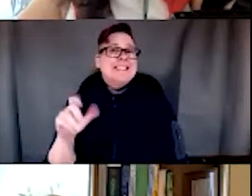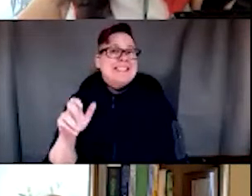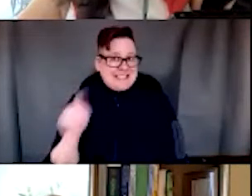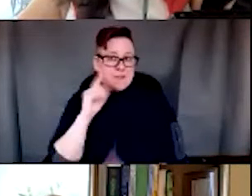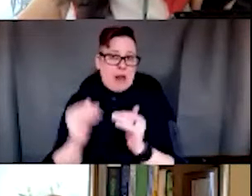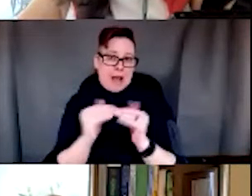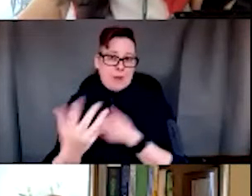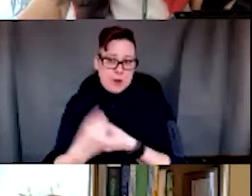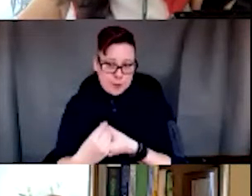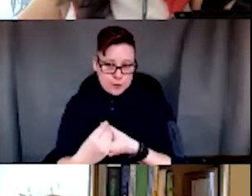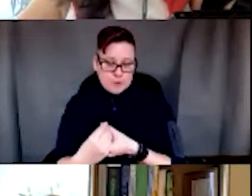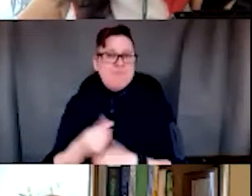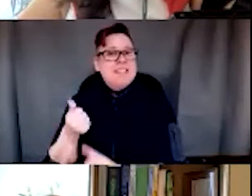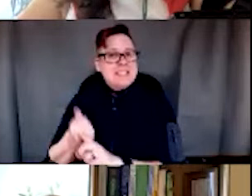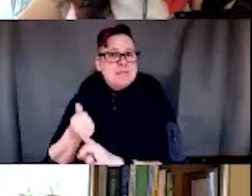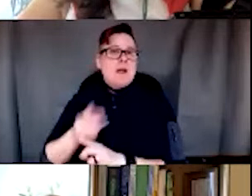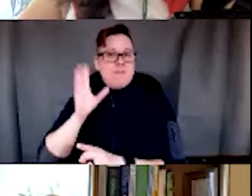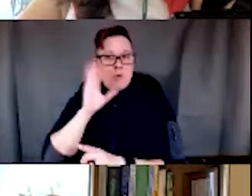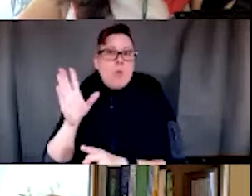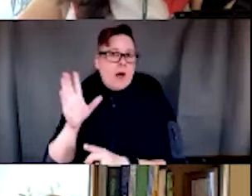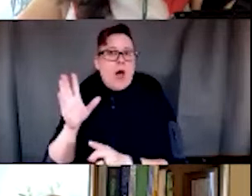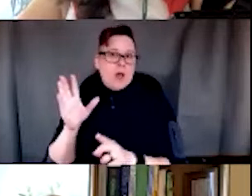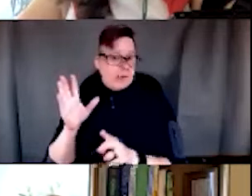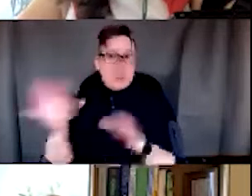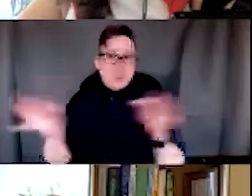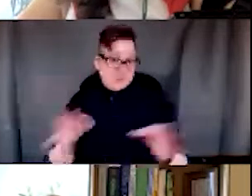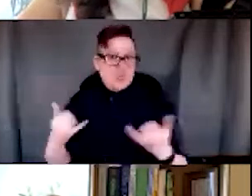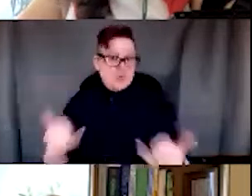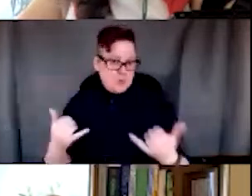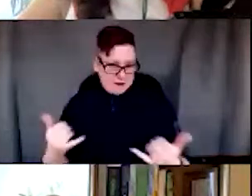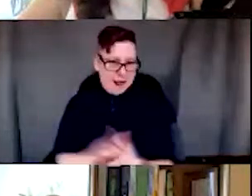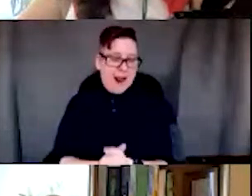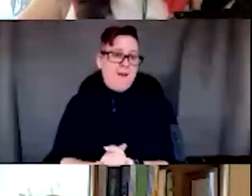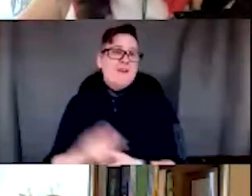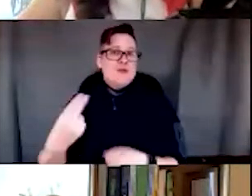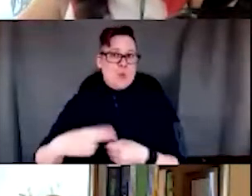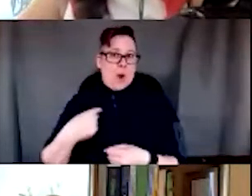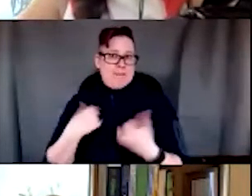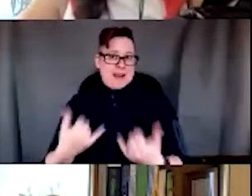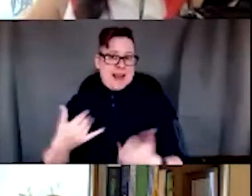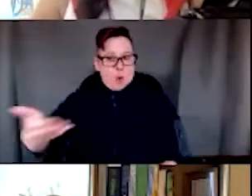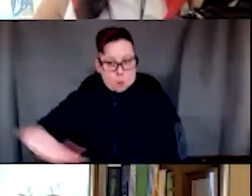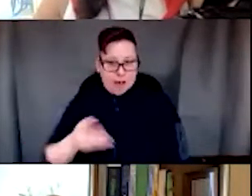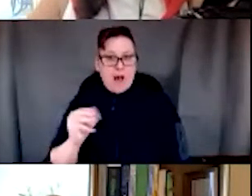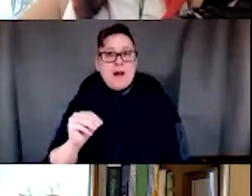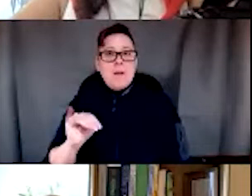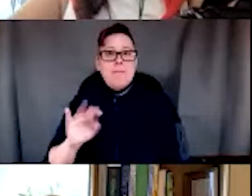and Inclusion, who will set the stage for today's Brown Bag. Please join me in welcoming Mitchell Wharton.